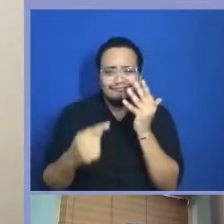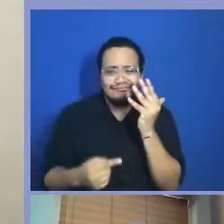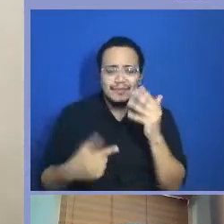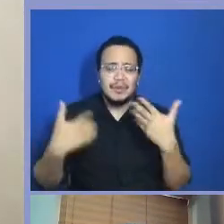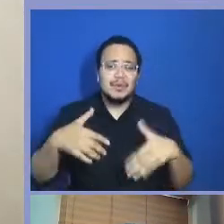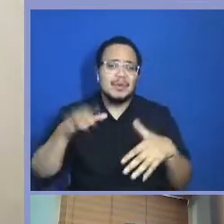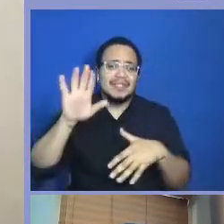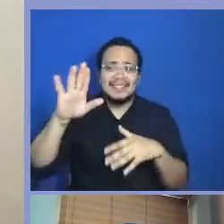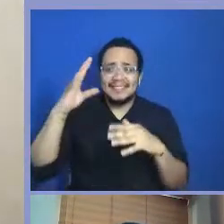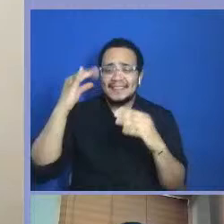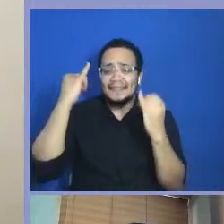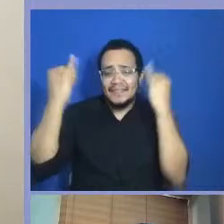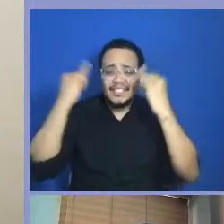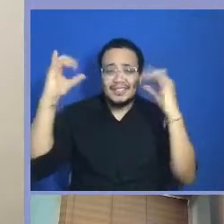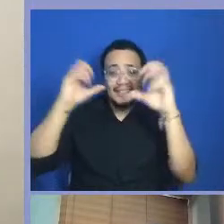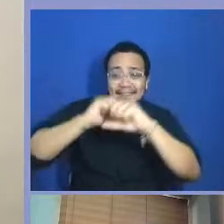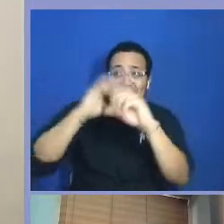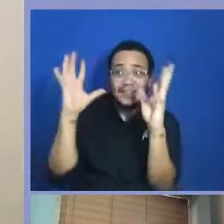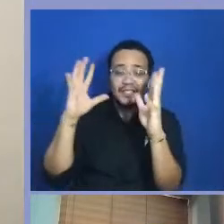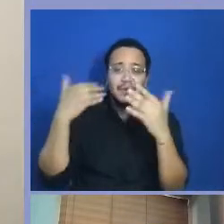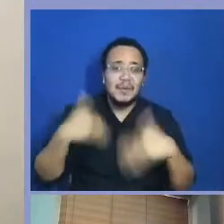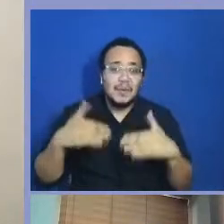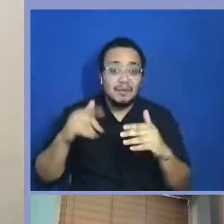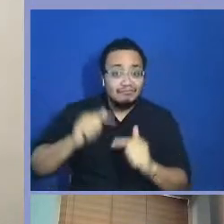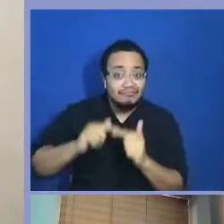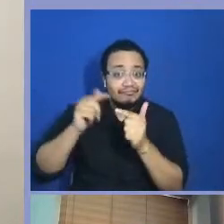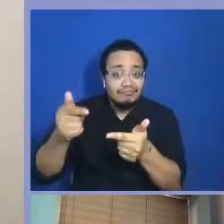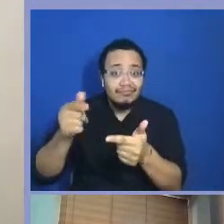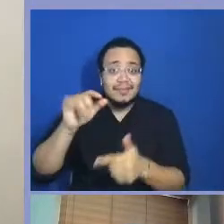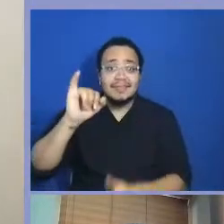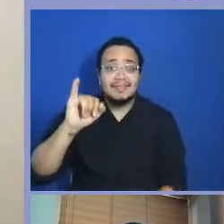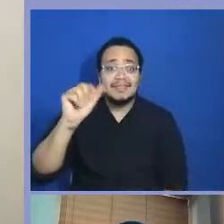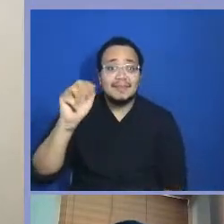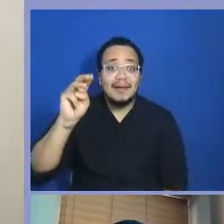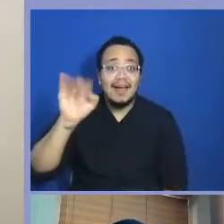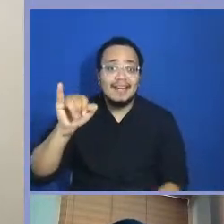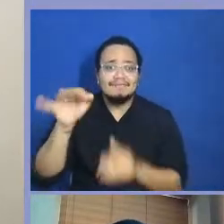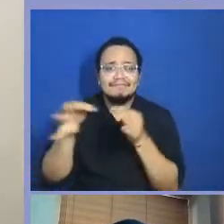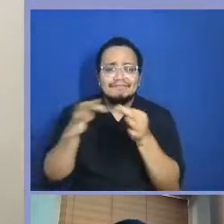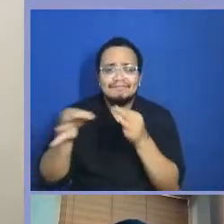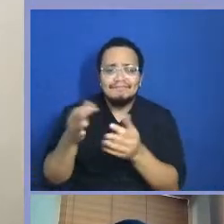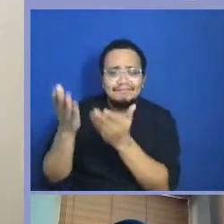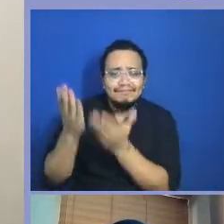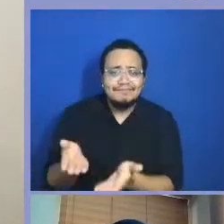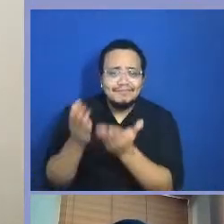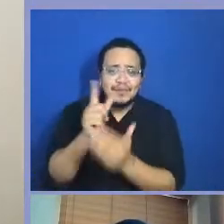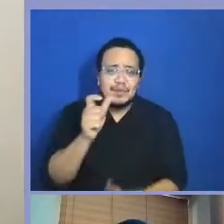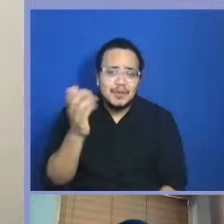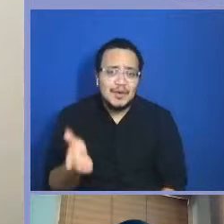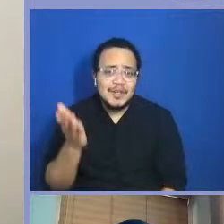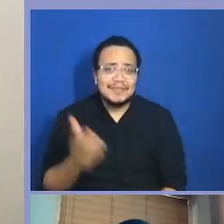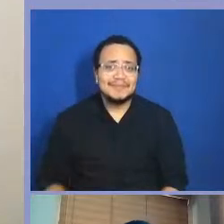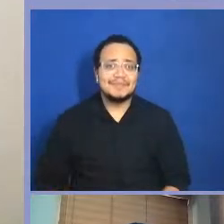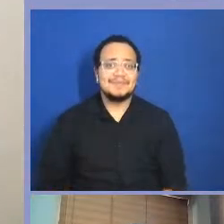the vision, has the views. Amani, please tell us a little bit more about yourself, just to get the people a little bit more depth.